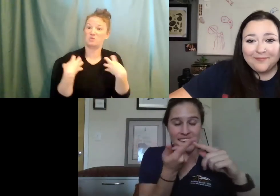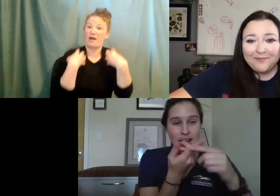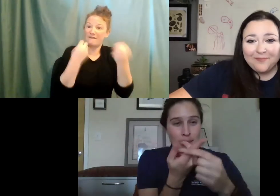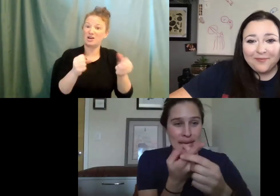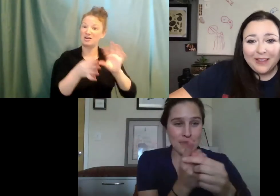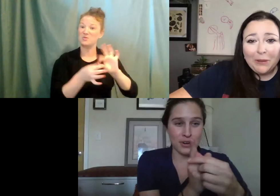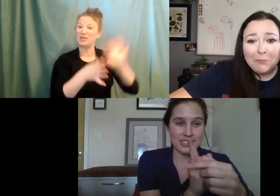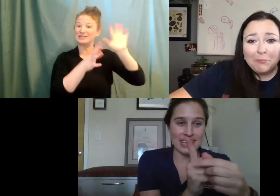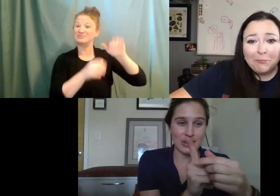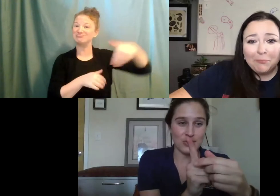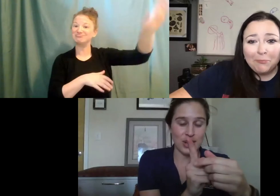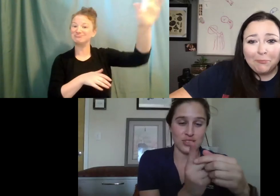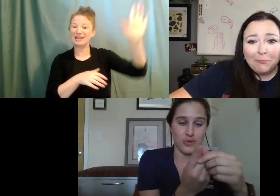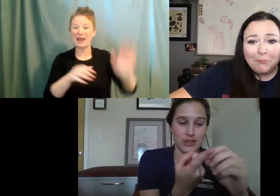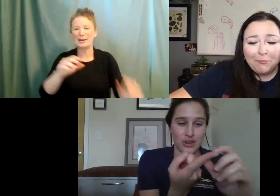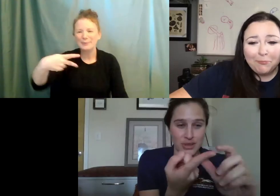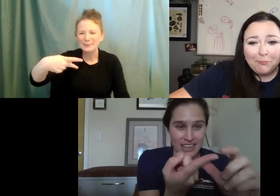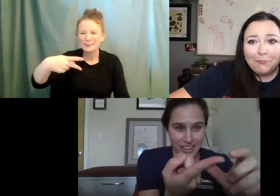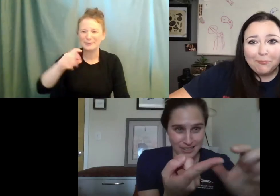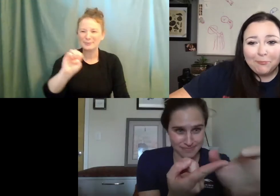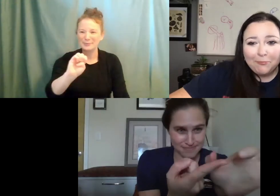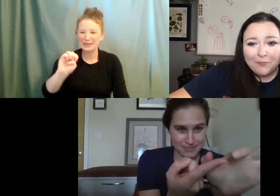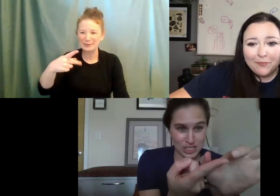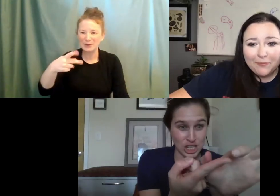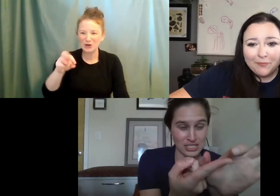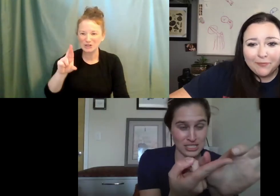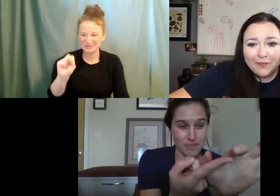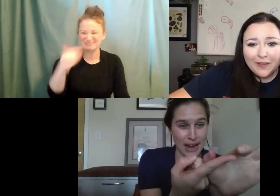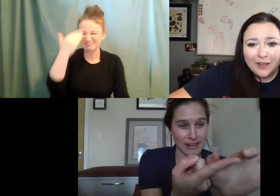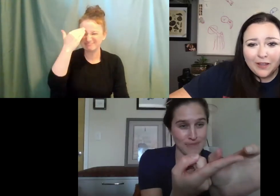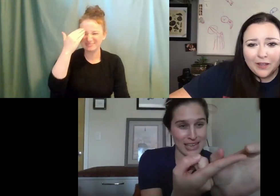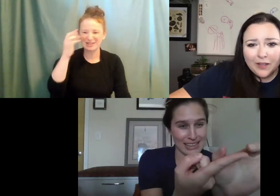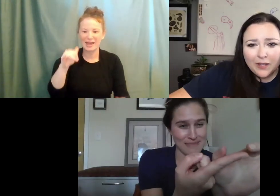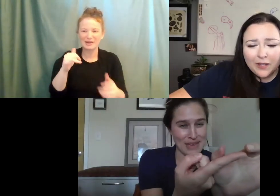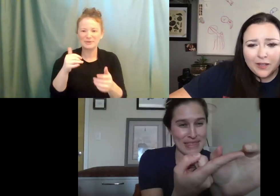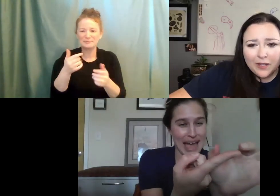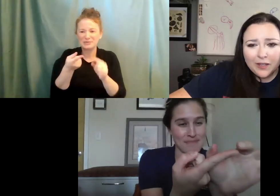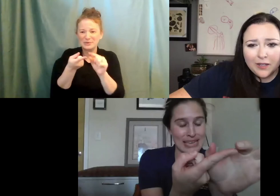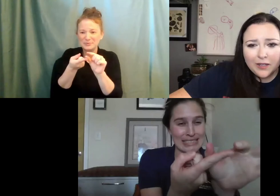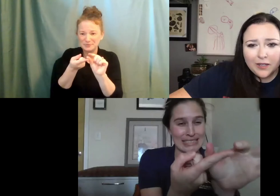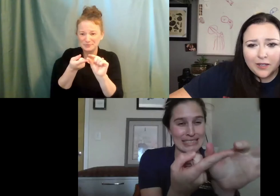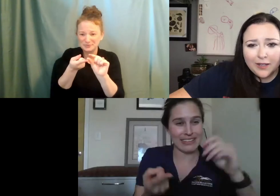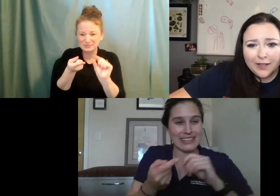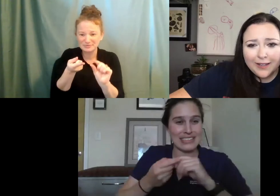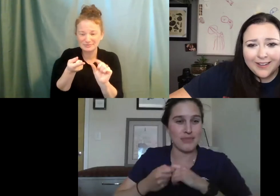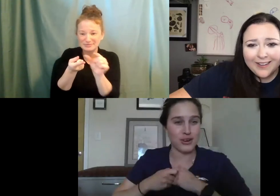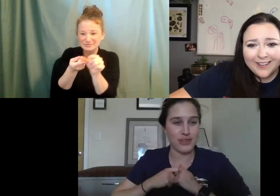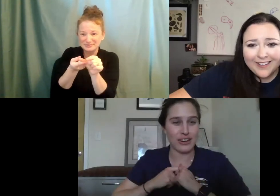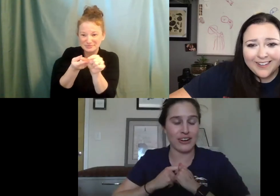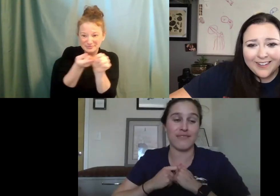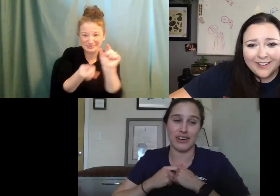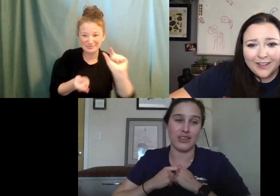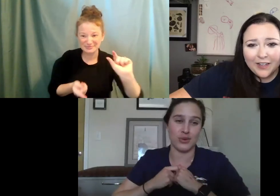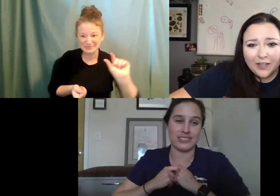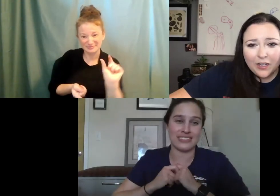literally like peepers. I don't know if you guys are familiar, but they're like just barely big, like maybe that big sitting on like the tip of your